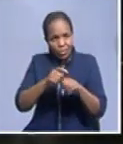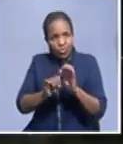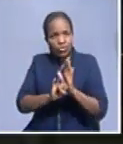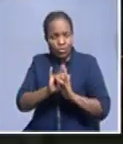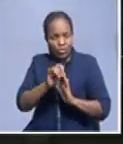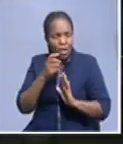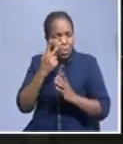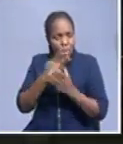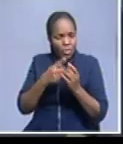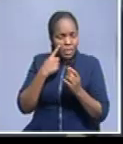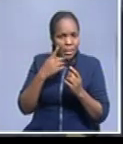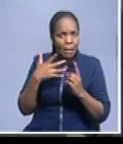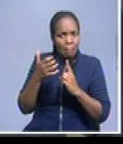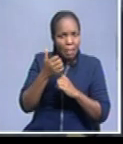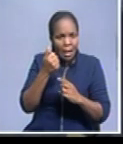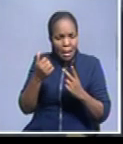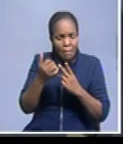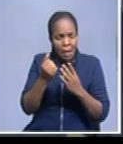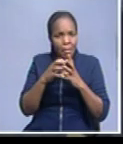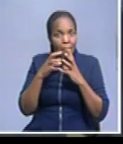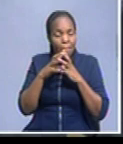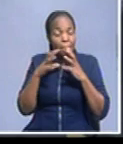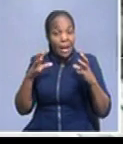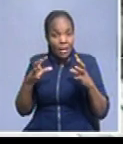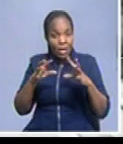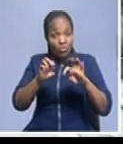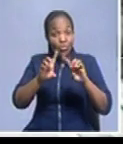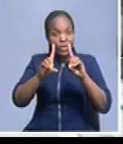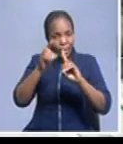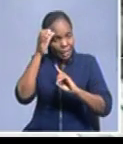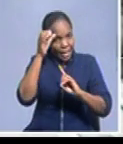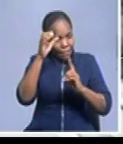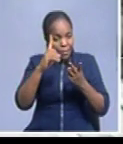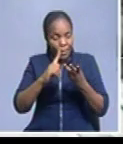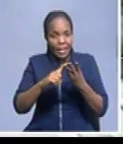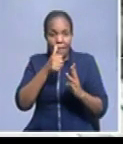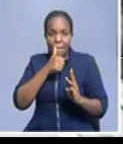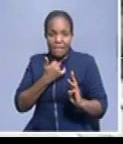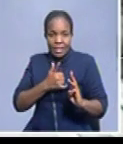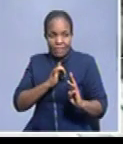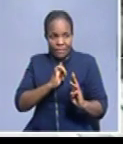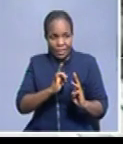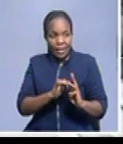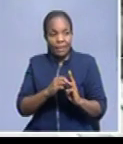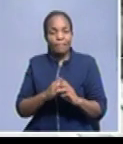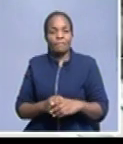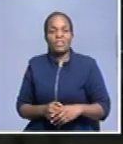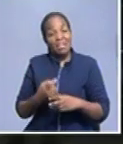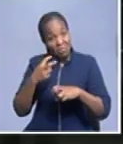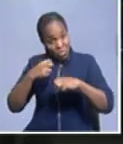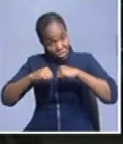how much more they could achieve in their education, careers, and personal lives, despite their temporary setbacks.